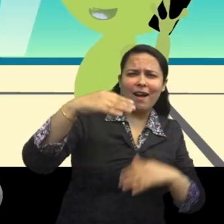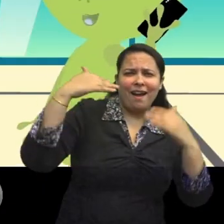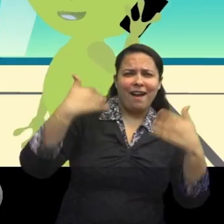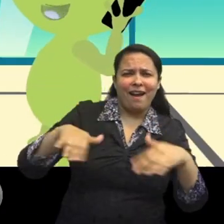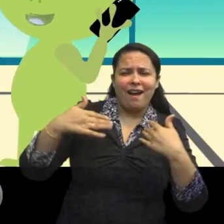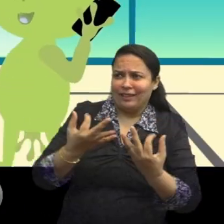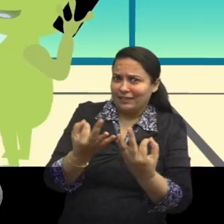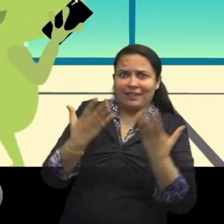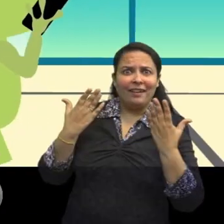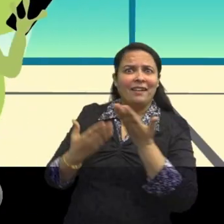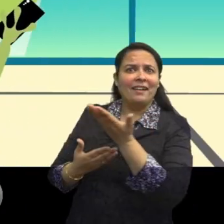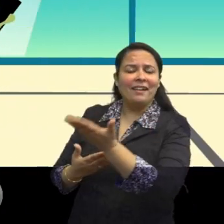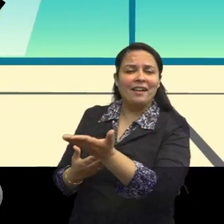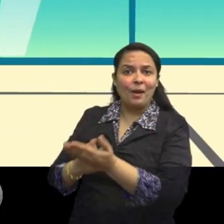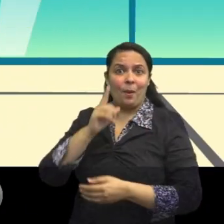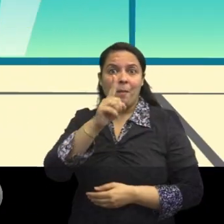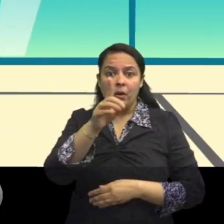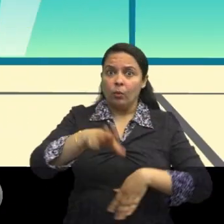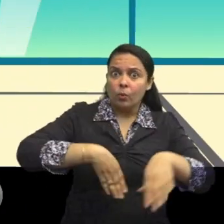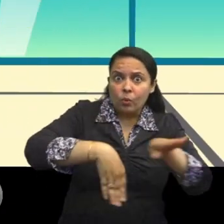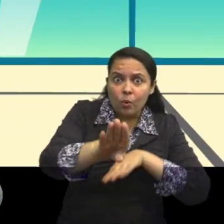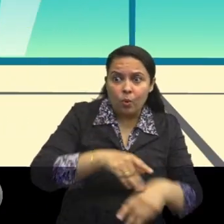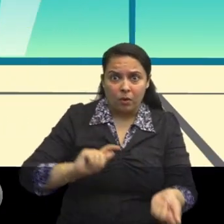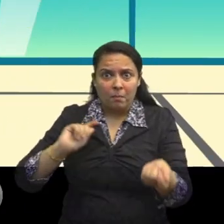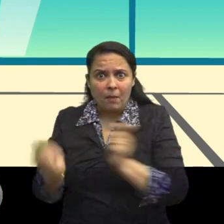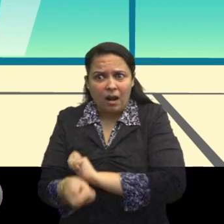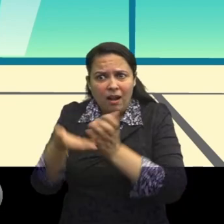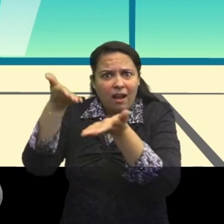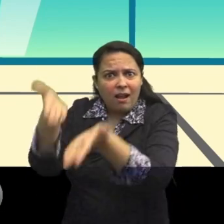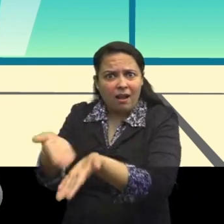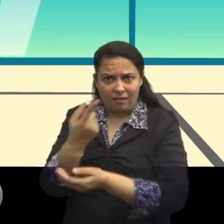Move, please, move aside.